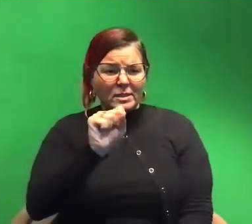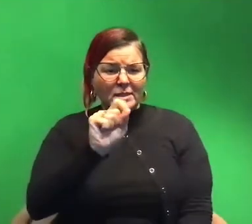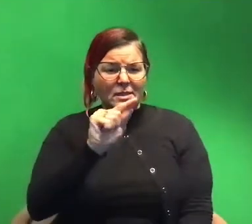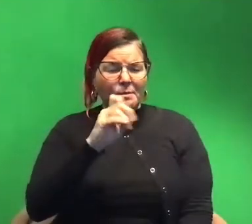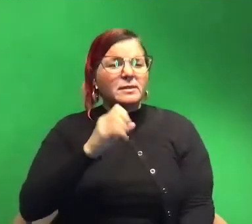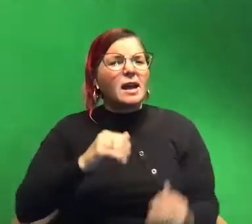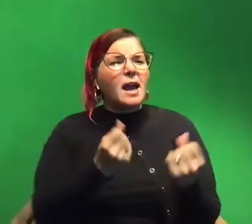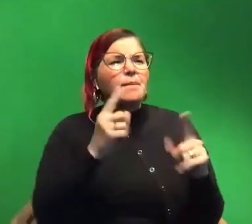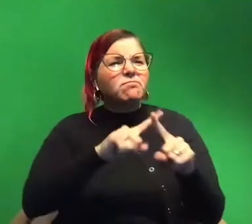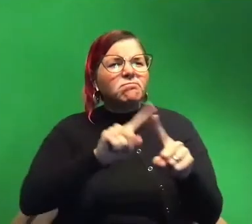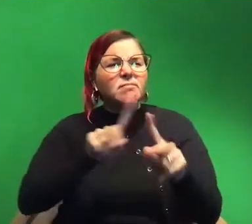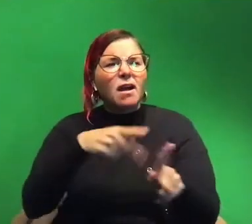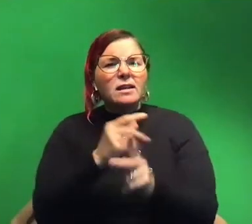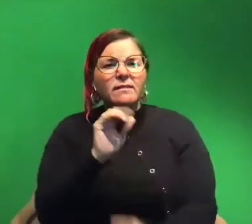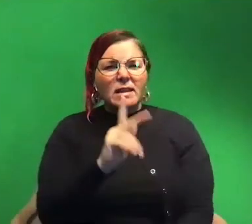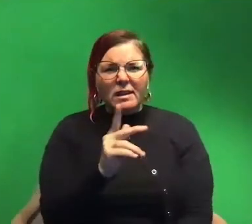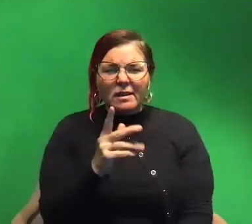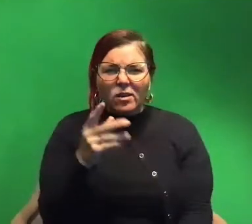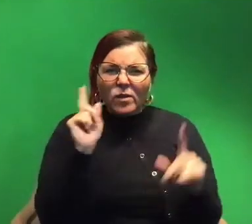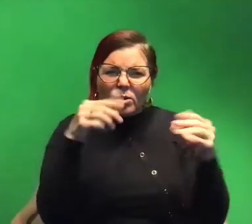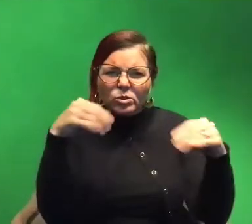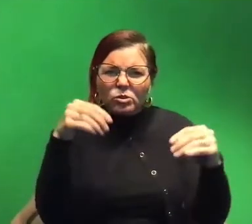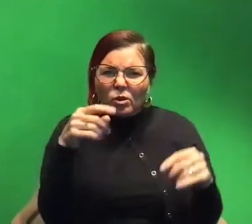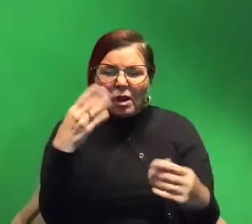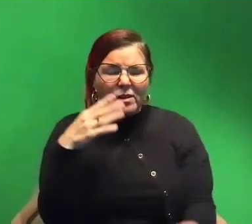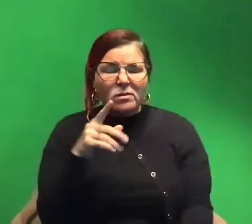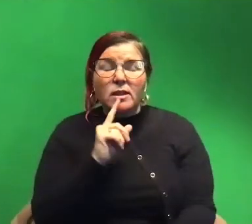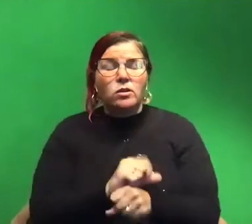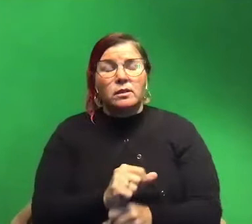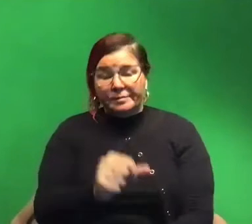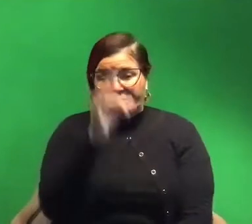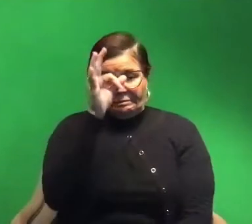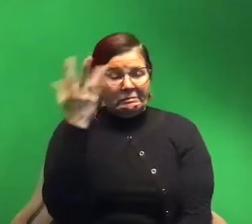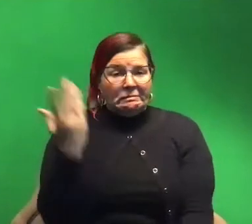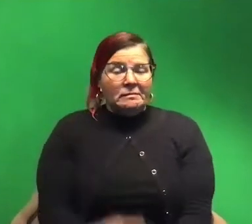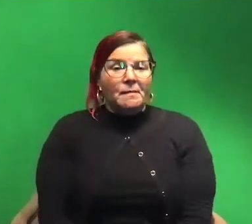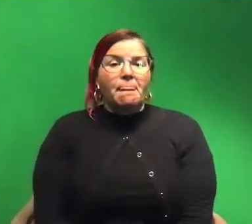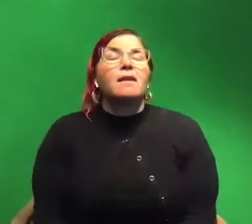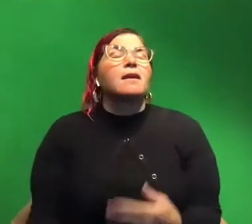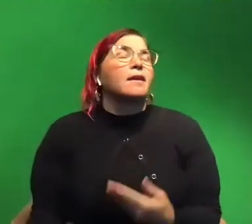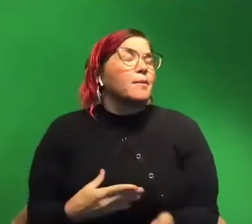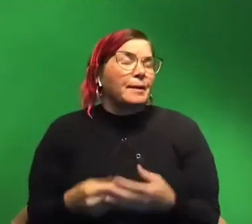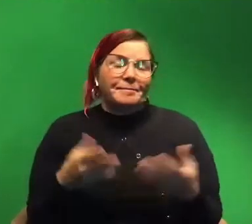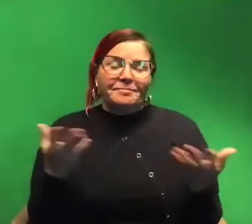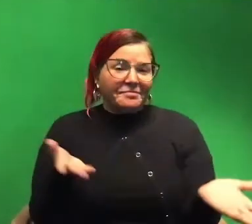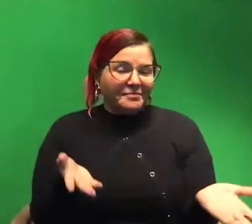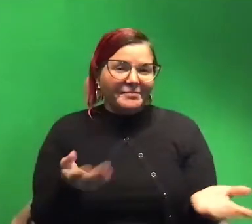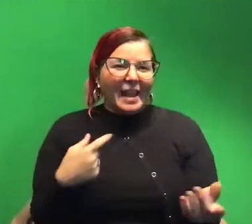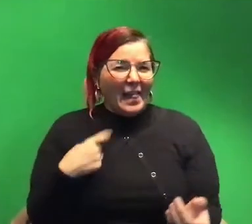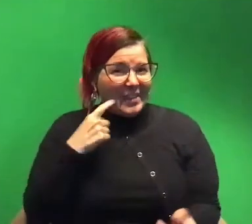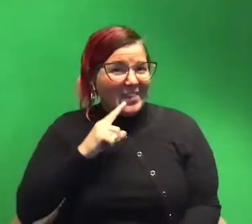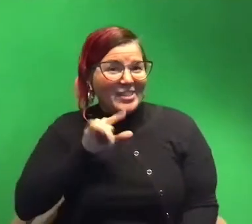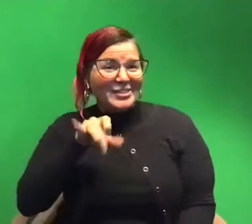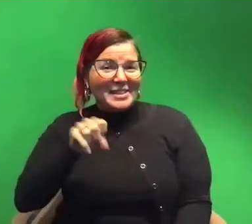ink are there? Uh literally no idea. Couldn't tell you. But anyway yeah I think the answer is yes.